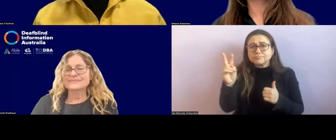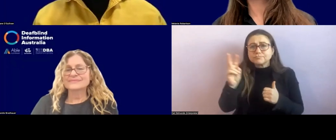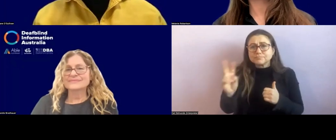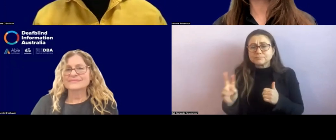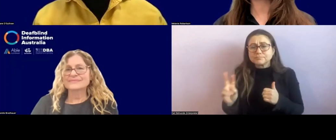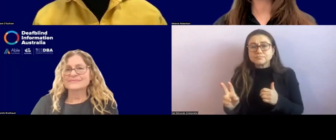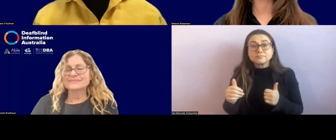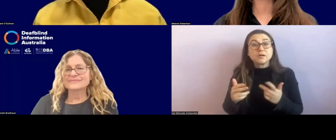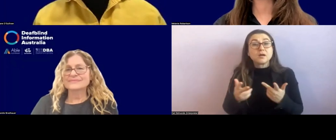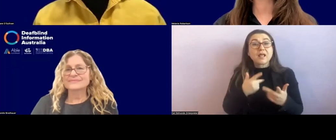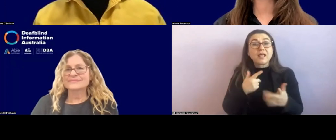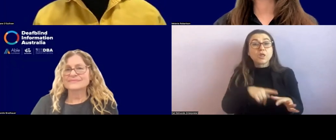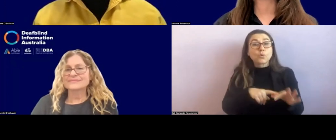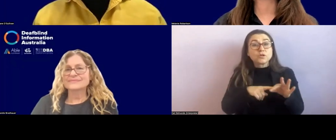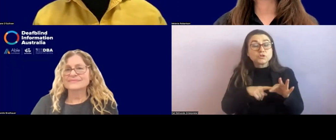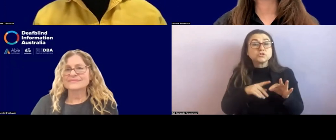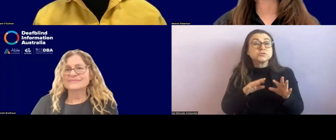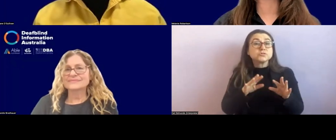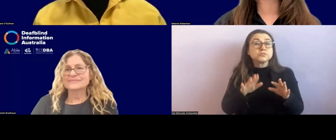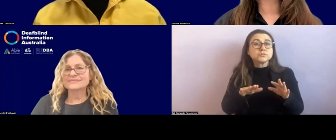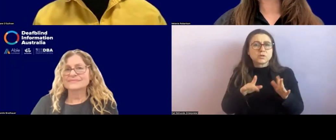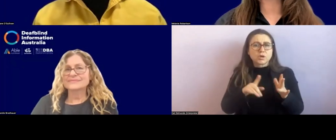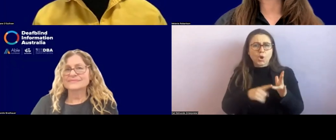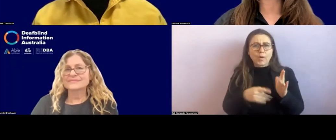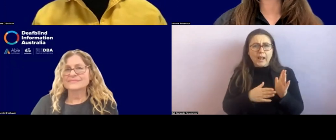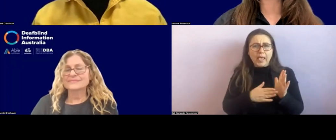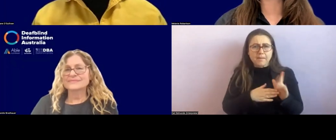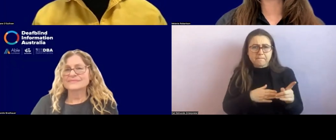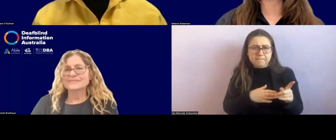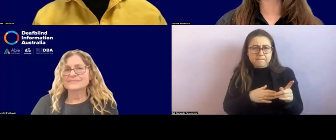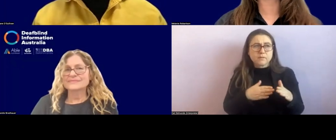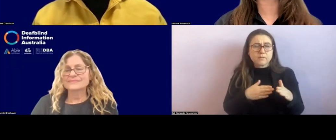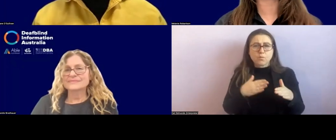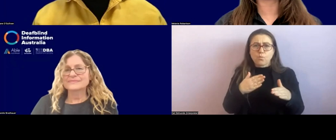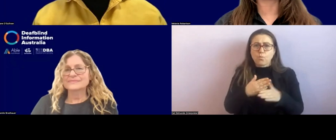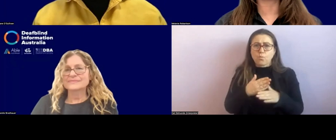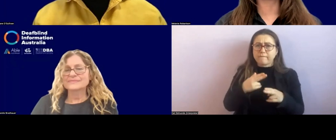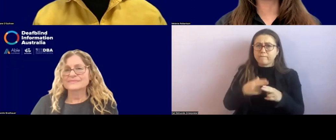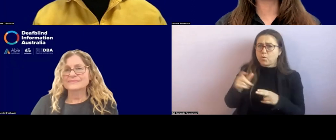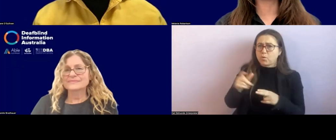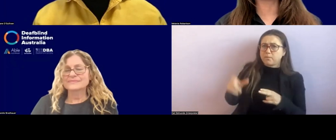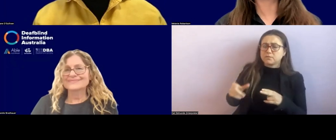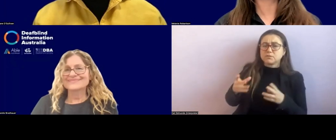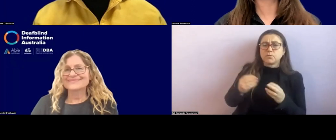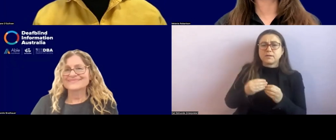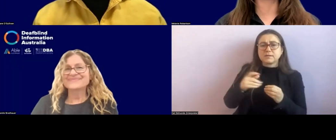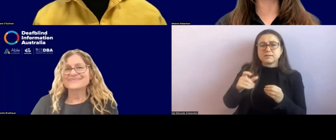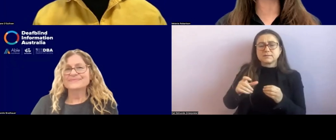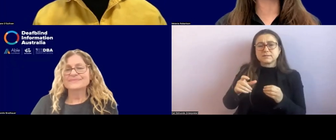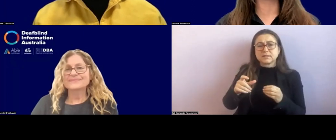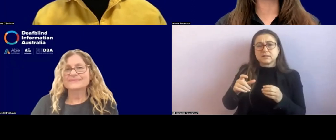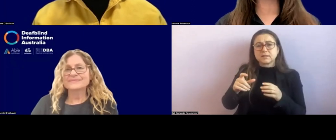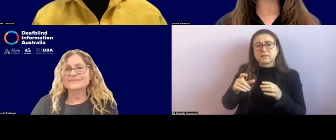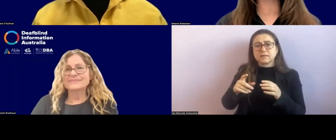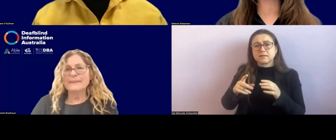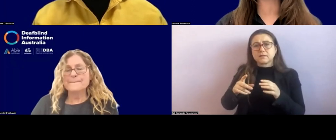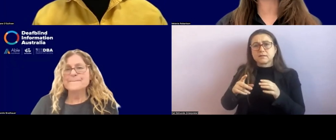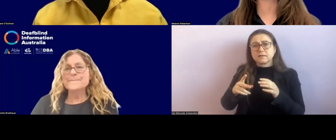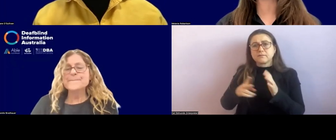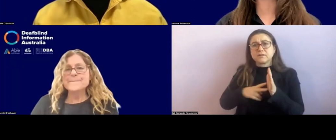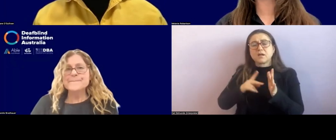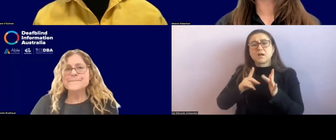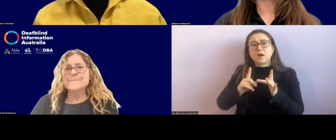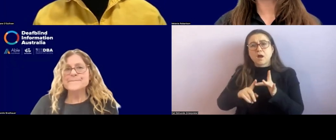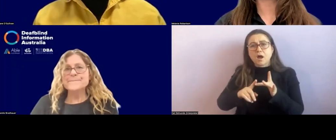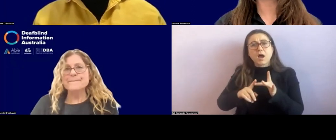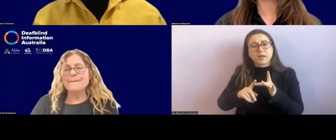another question, how would an O and M work for someone with CVI? So, uh, cerebral or cortical vision